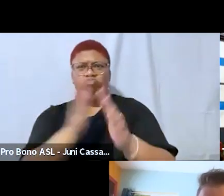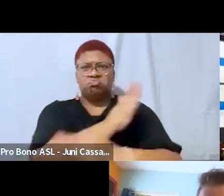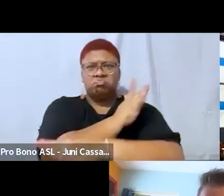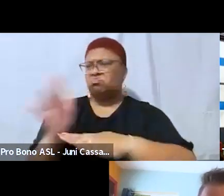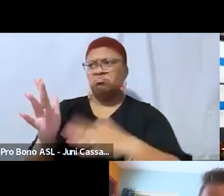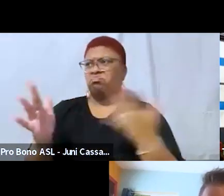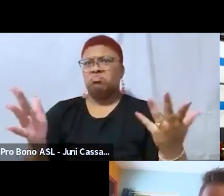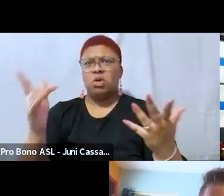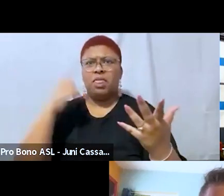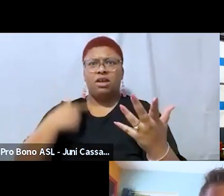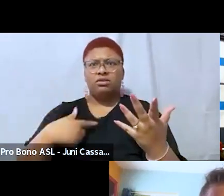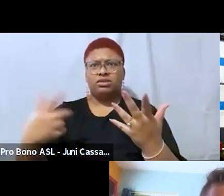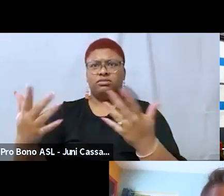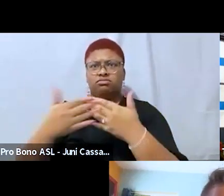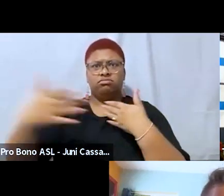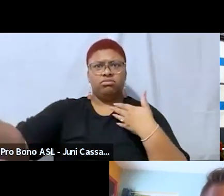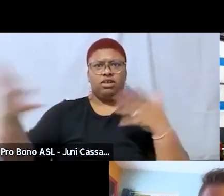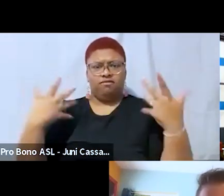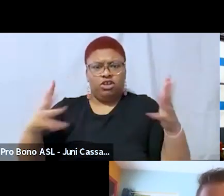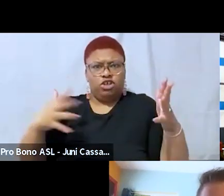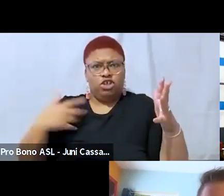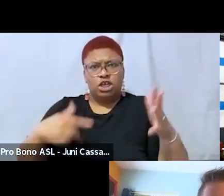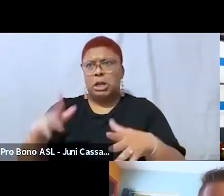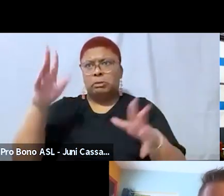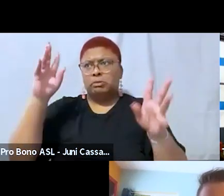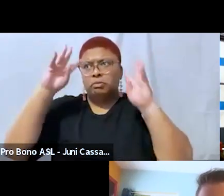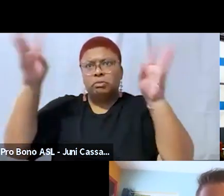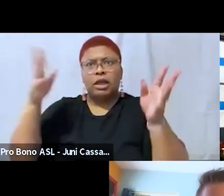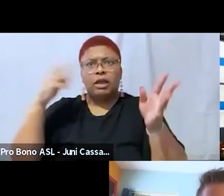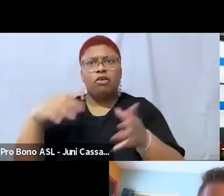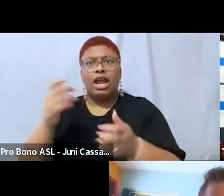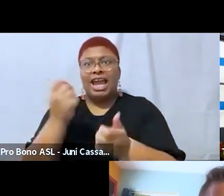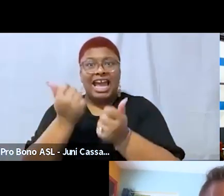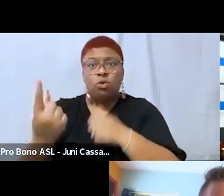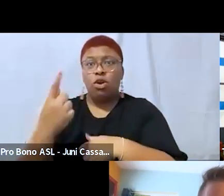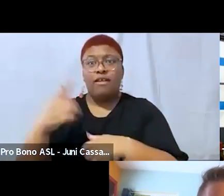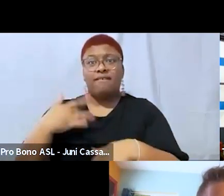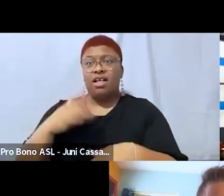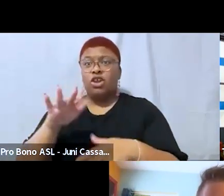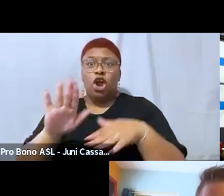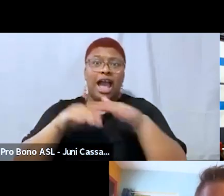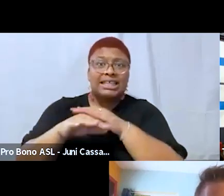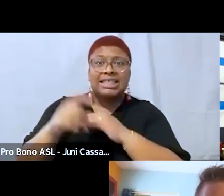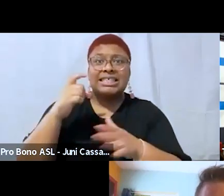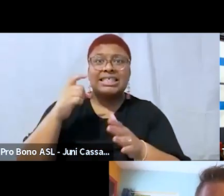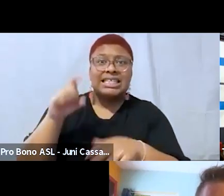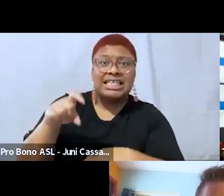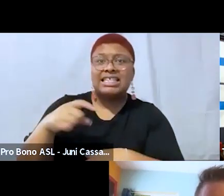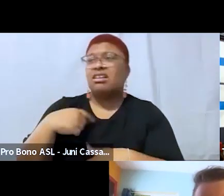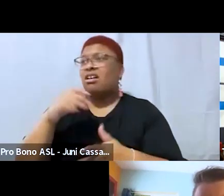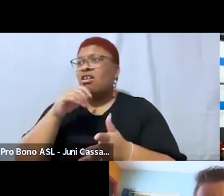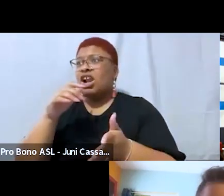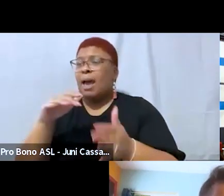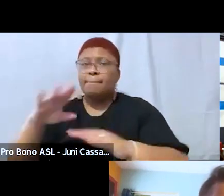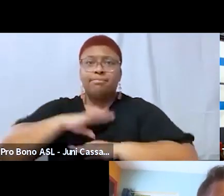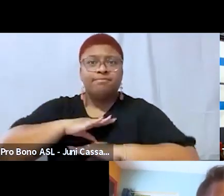an infinite term um for everyone who feels like access needs and doesn't get seen because of their access needs